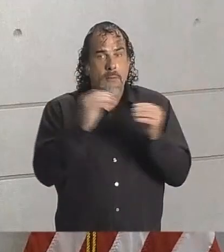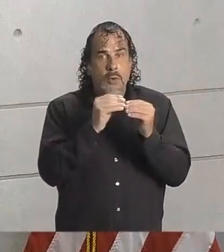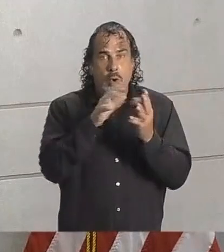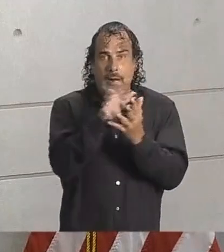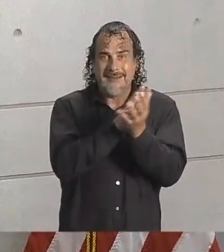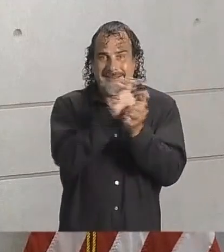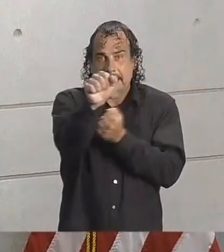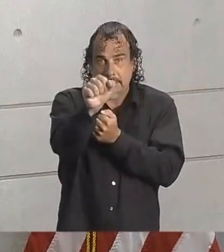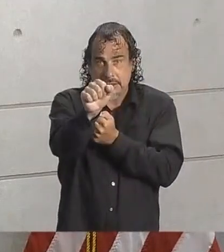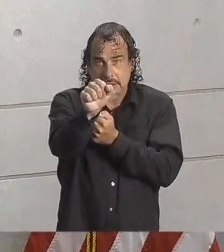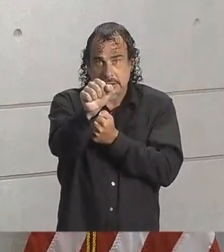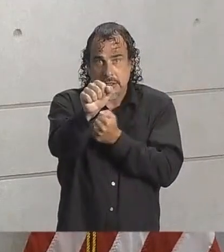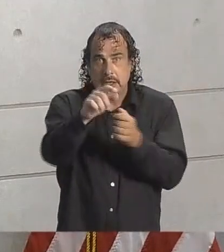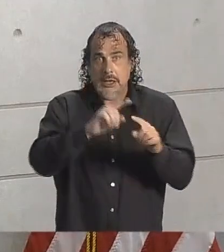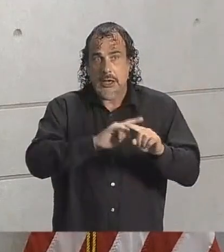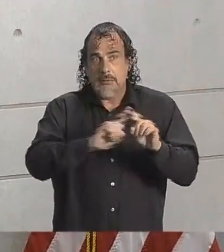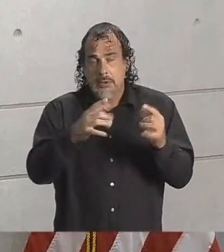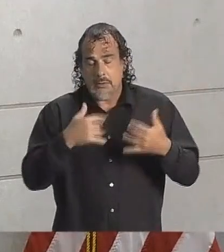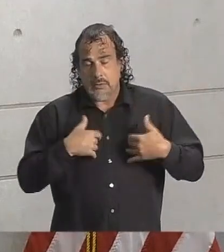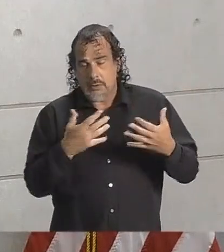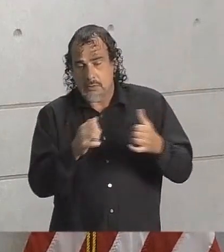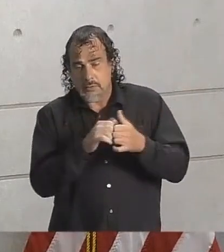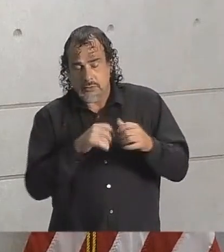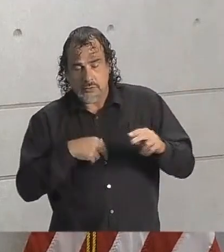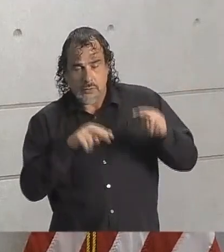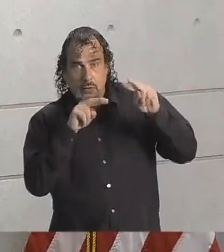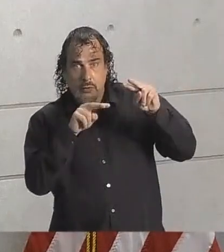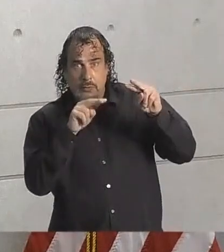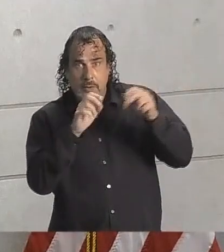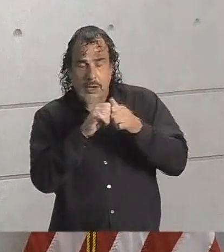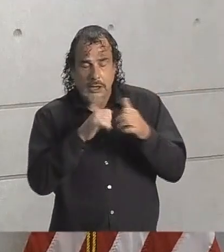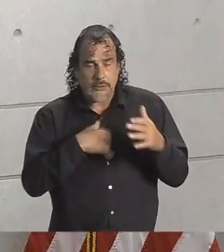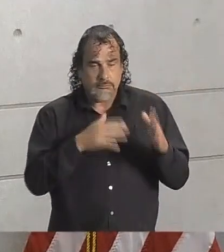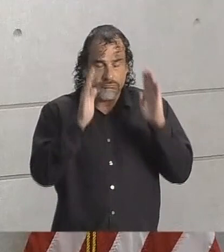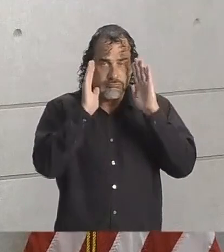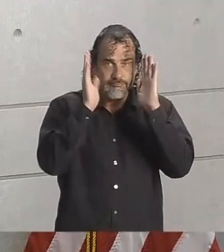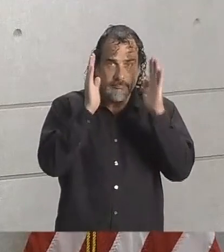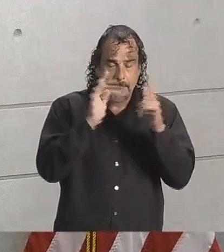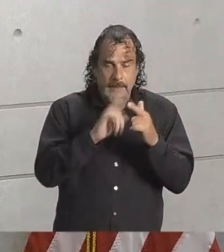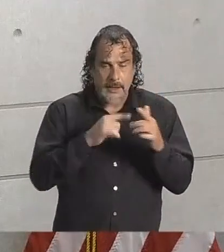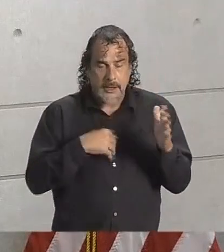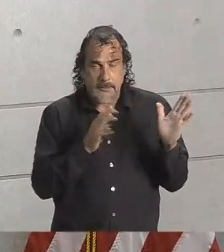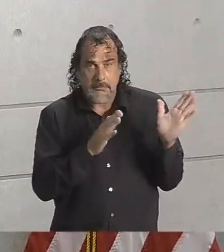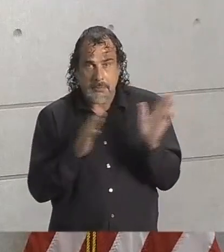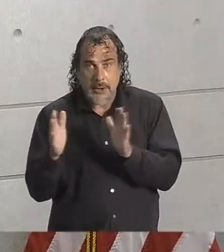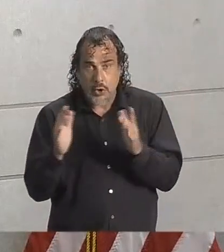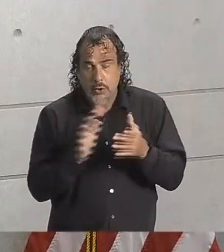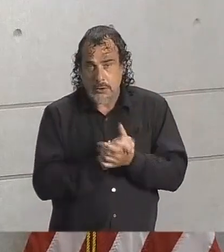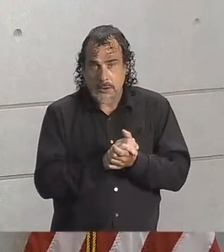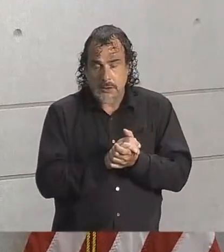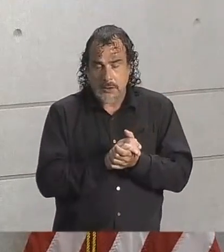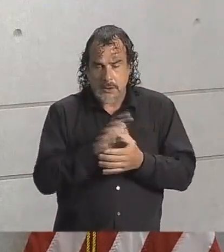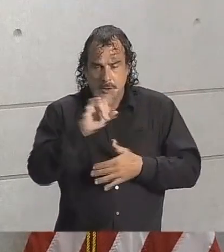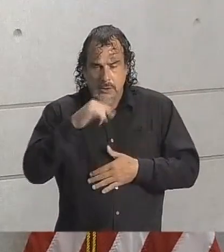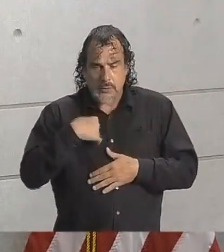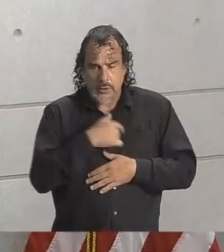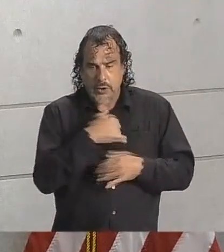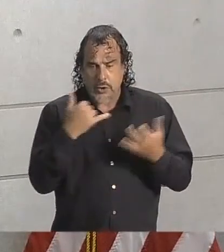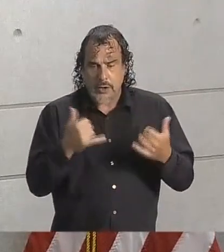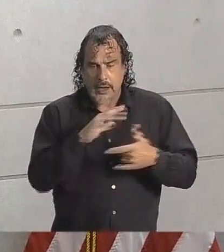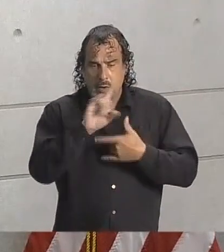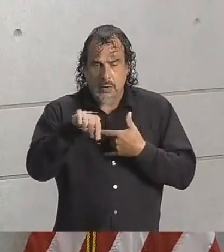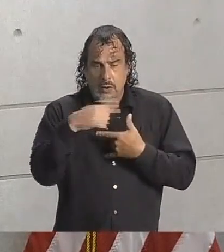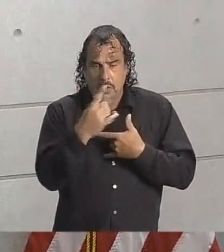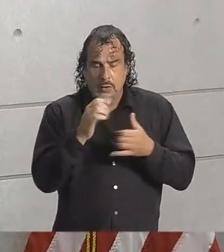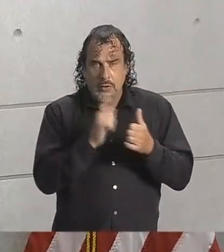We're going to continue to remain vigilant and watch these systems and storms and be prepared. We are only just over halfway through hurricane season, so we've